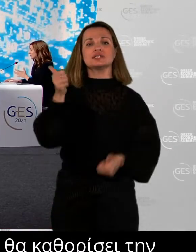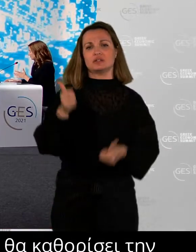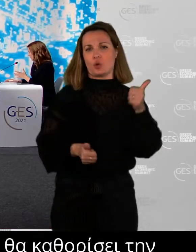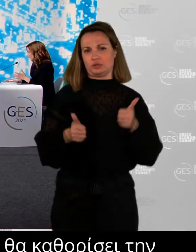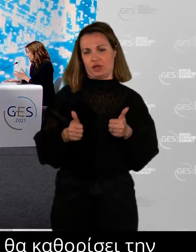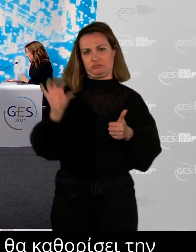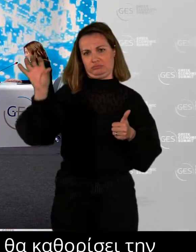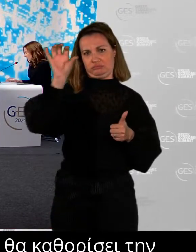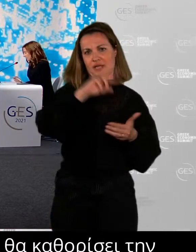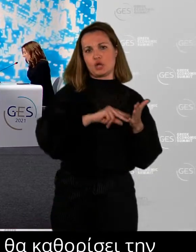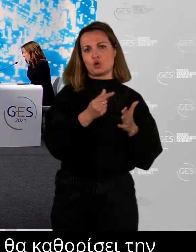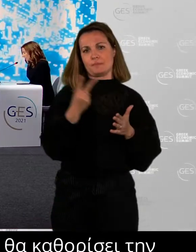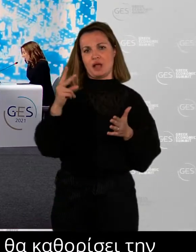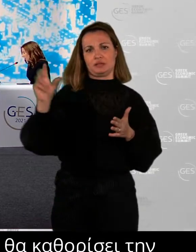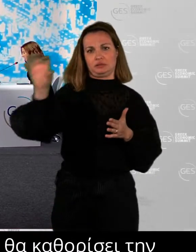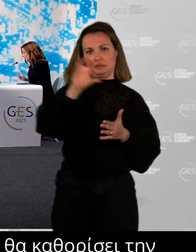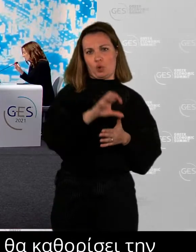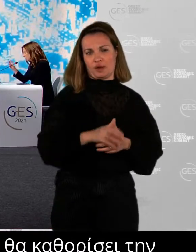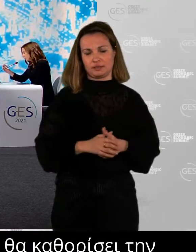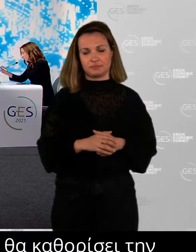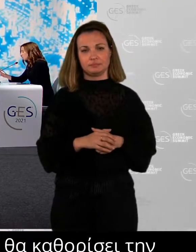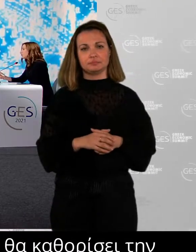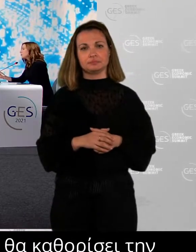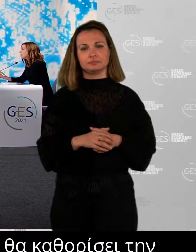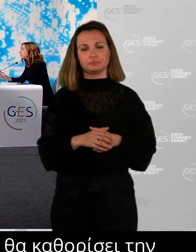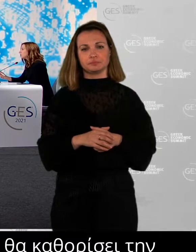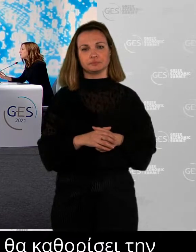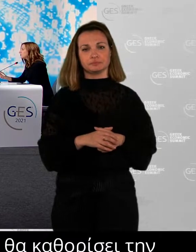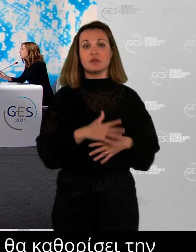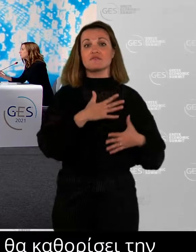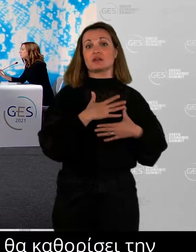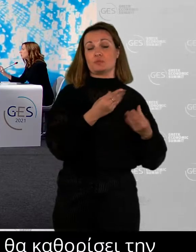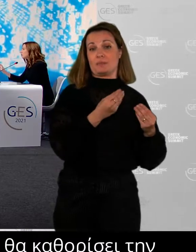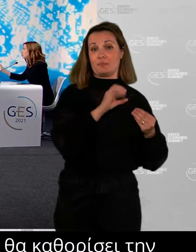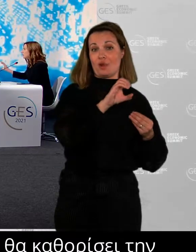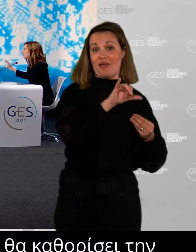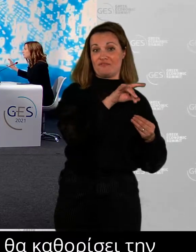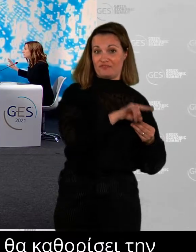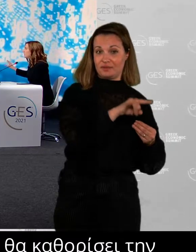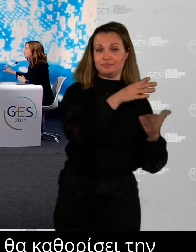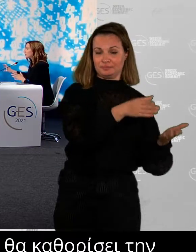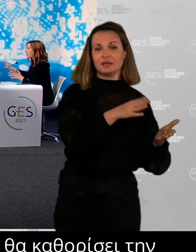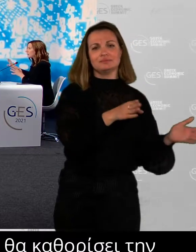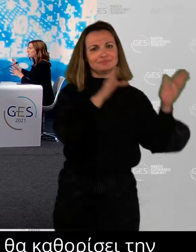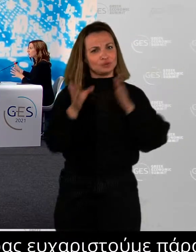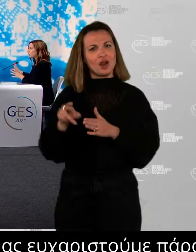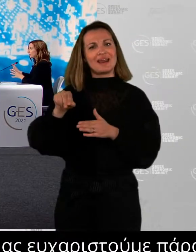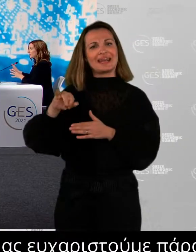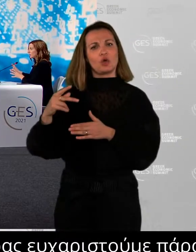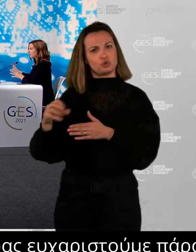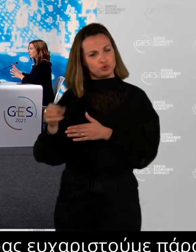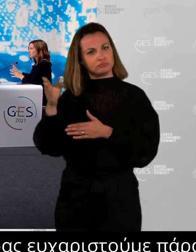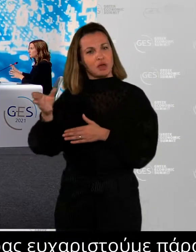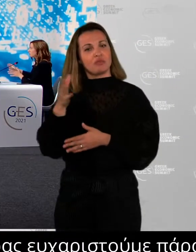thank you. Thank you, Evie, for that. I would like to focus with you, Nikos, mostly on the digital character of the